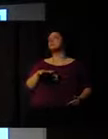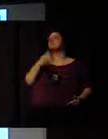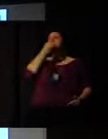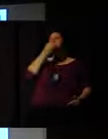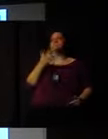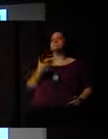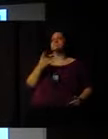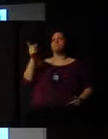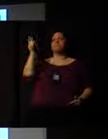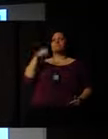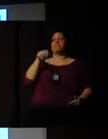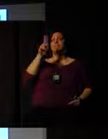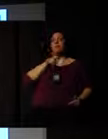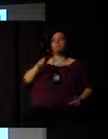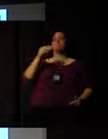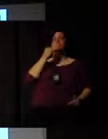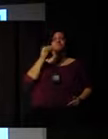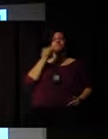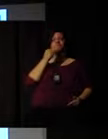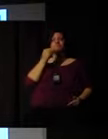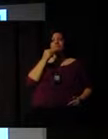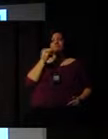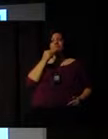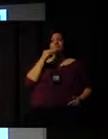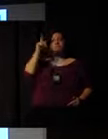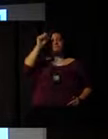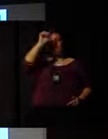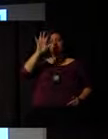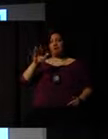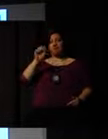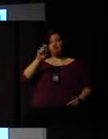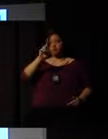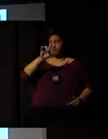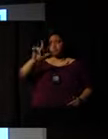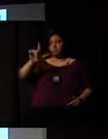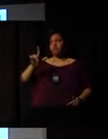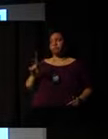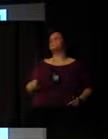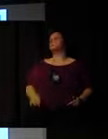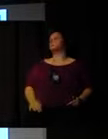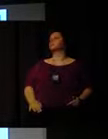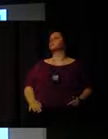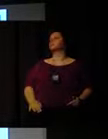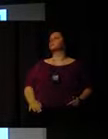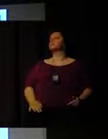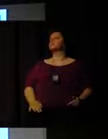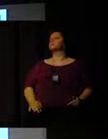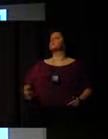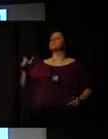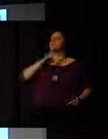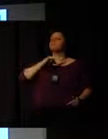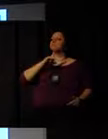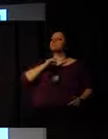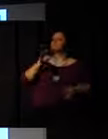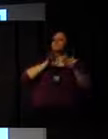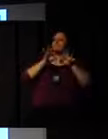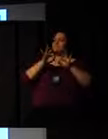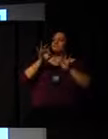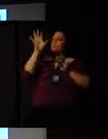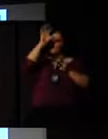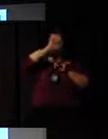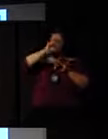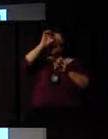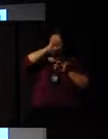opportunity to, you can also, in South Africa, we have a learnership program where what we do is that